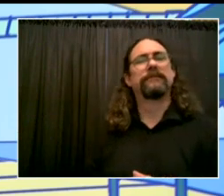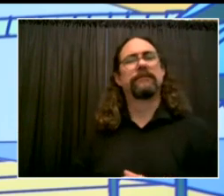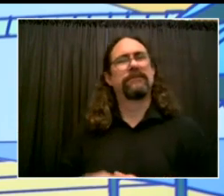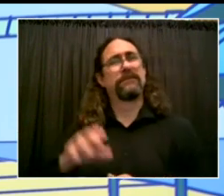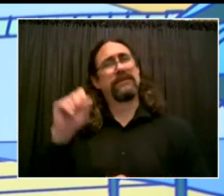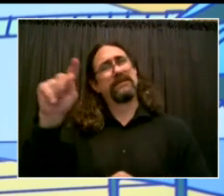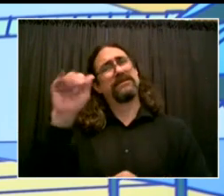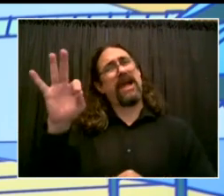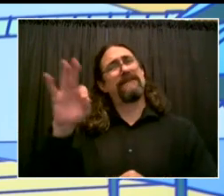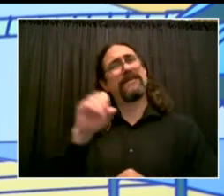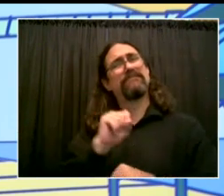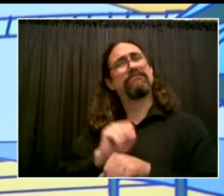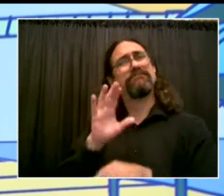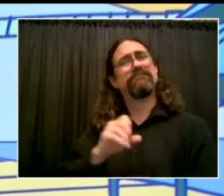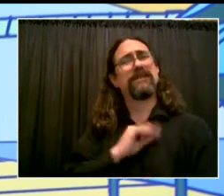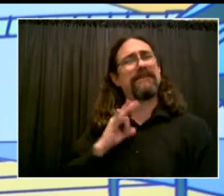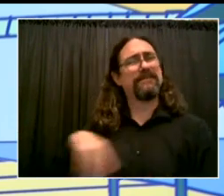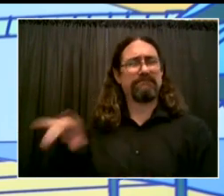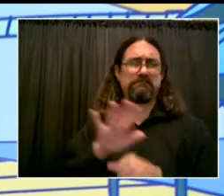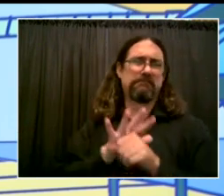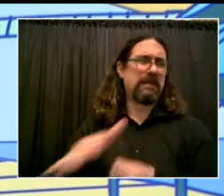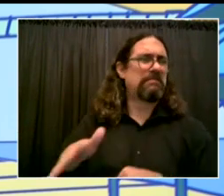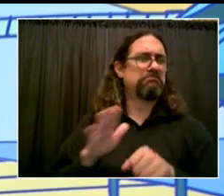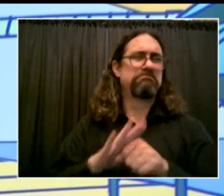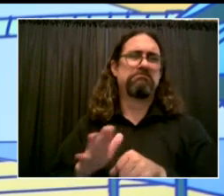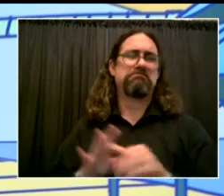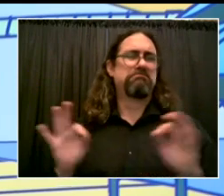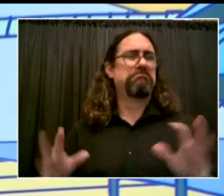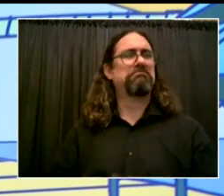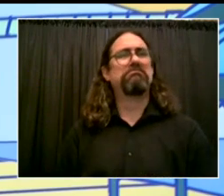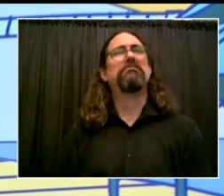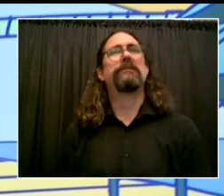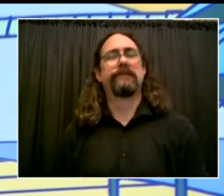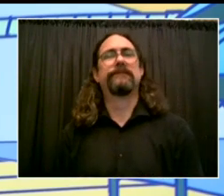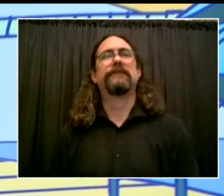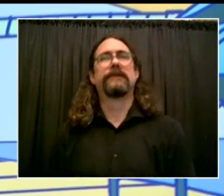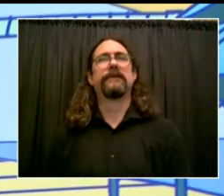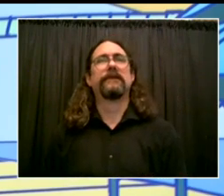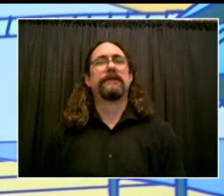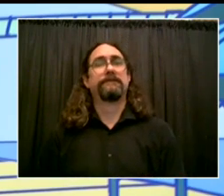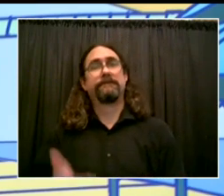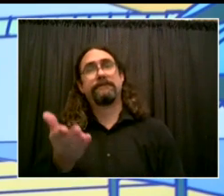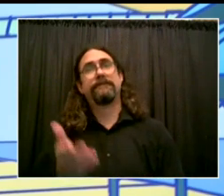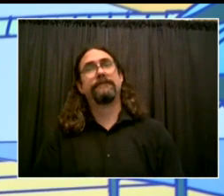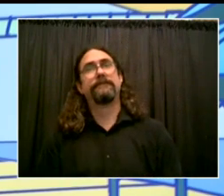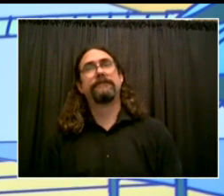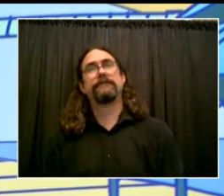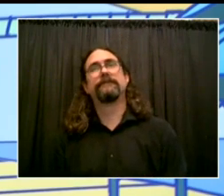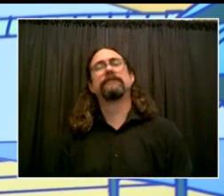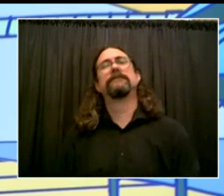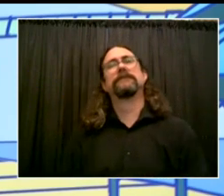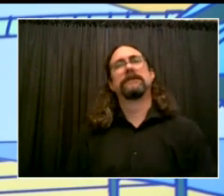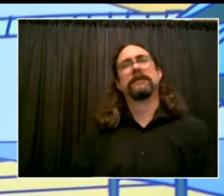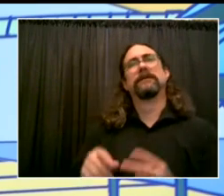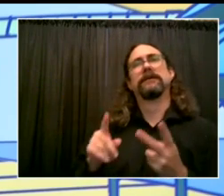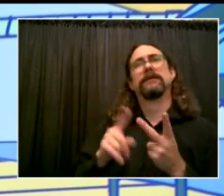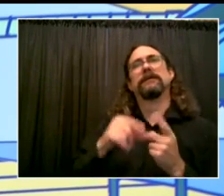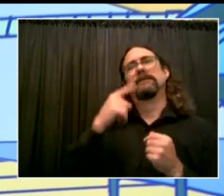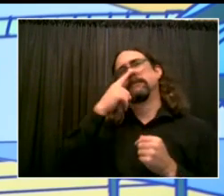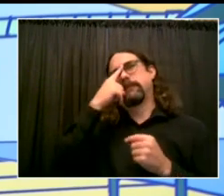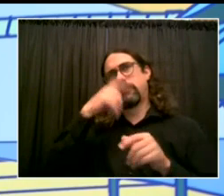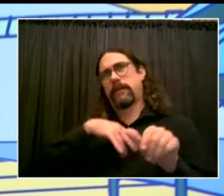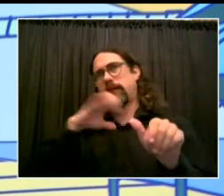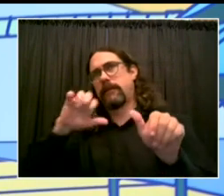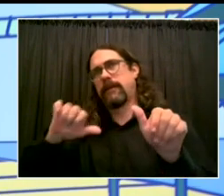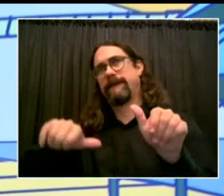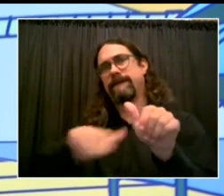Okay, and then just to follow up to a question I asked yesterday, this is from my colleague Craig McCarthy, who covers NYPD. When